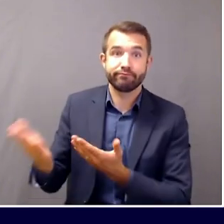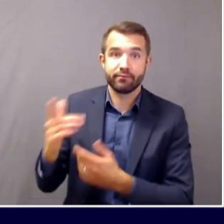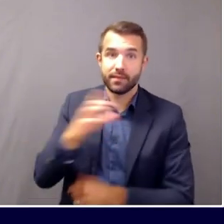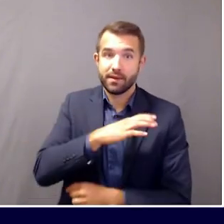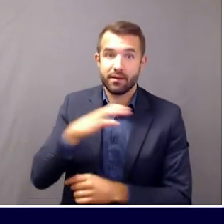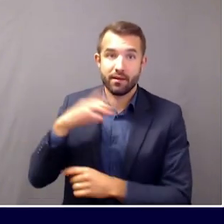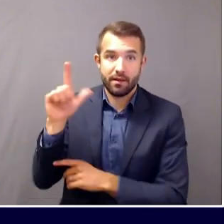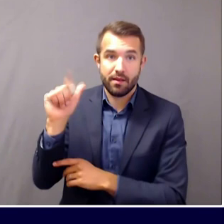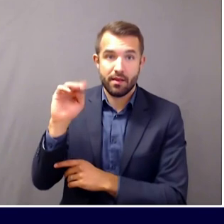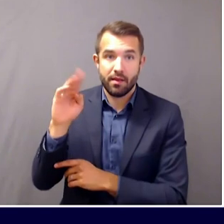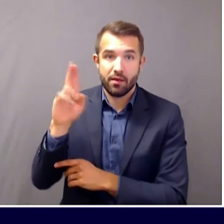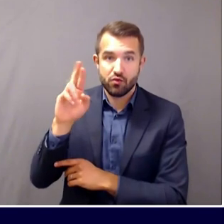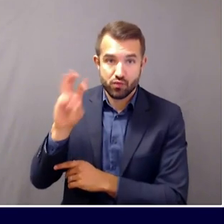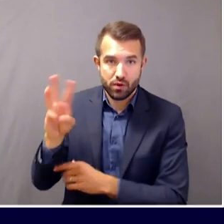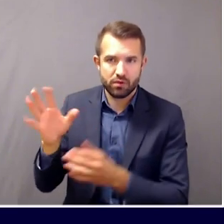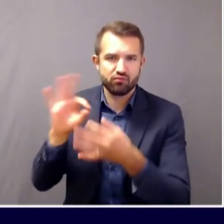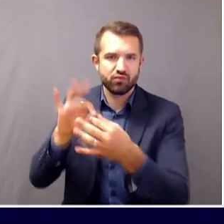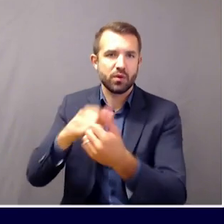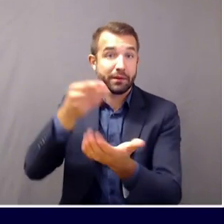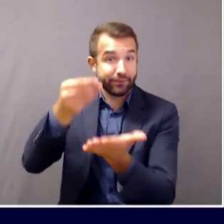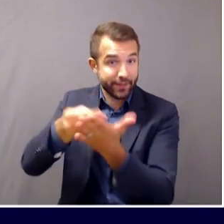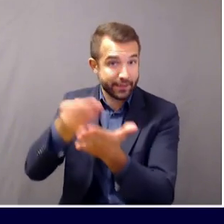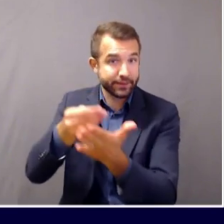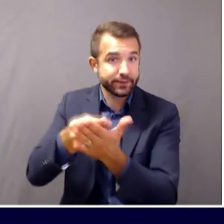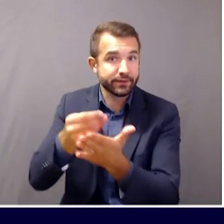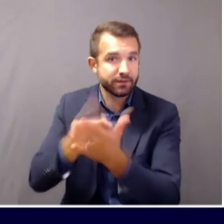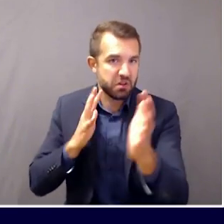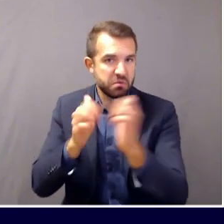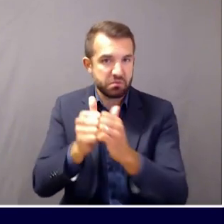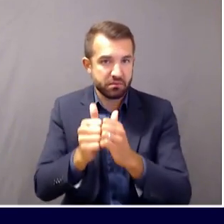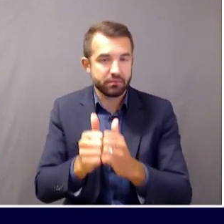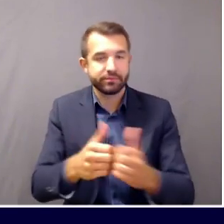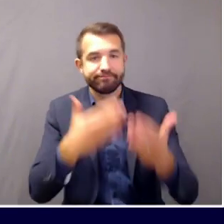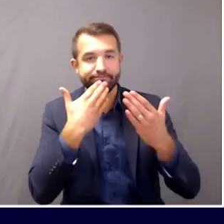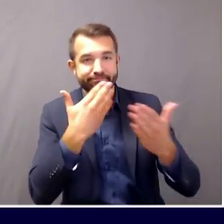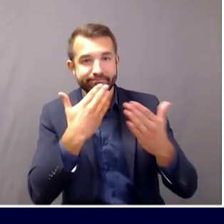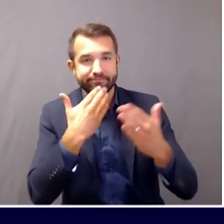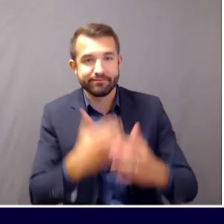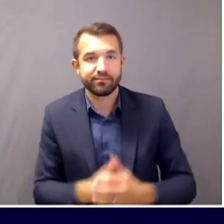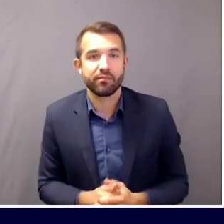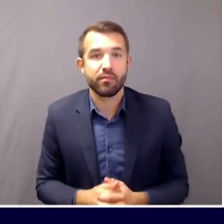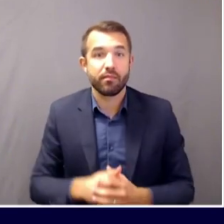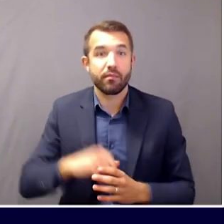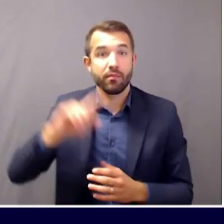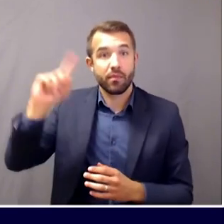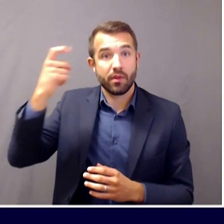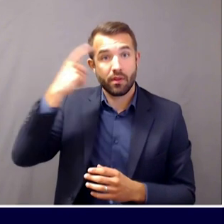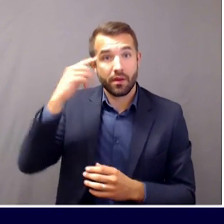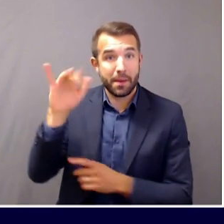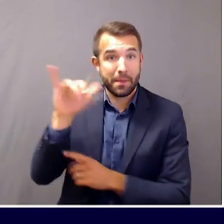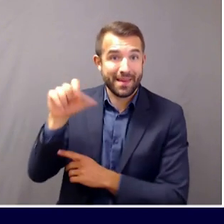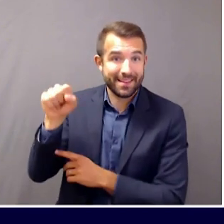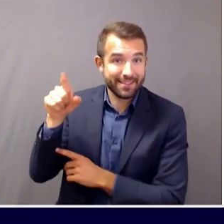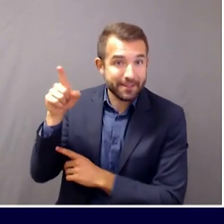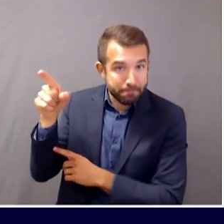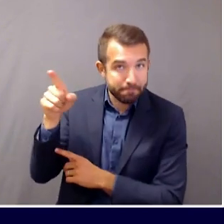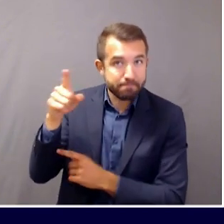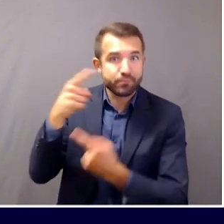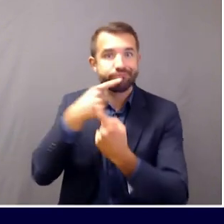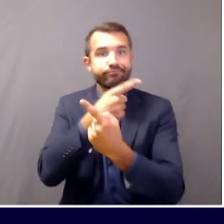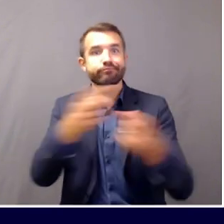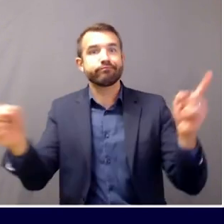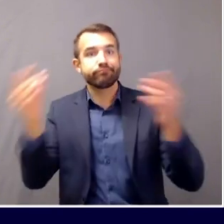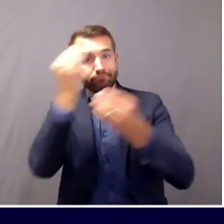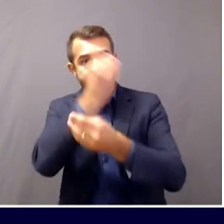Great. Thank you, Dr. Shaw. Today, the Mills Administration announced that it has approved an additional $4